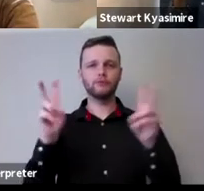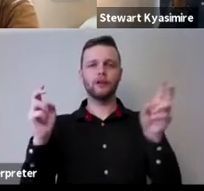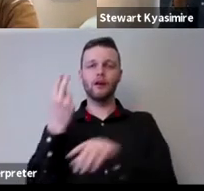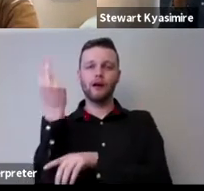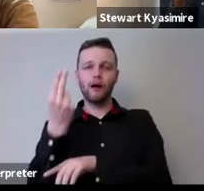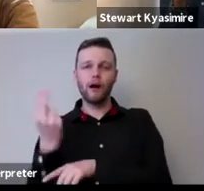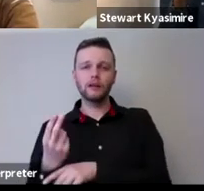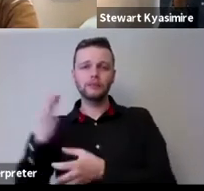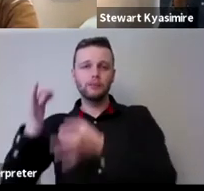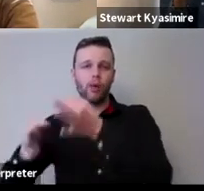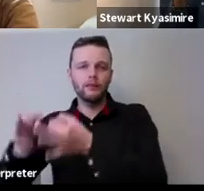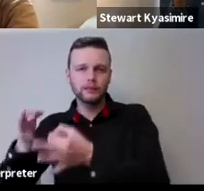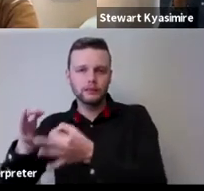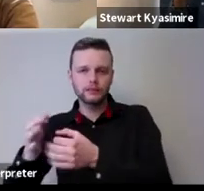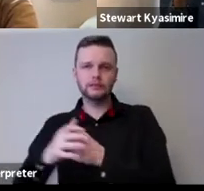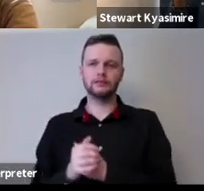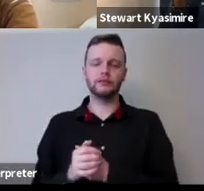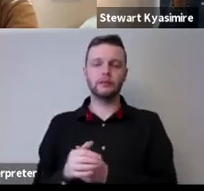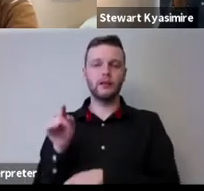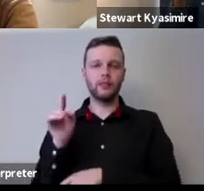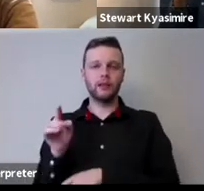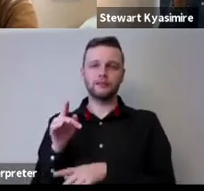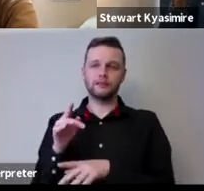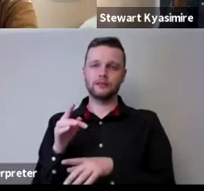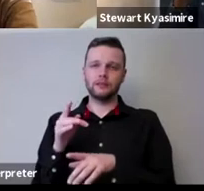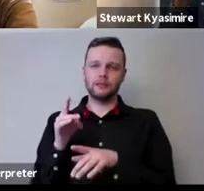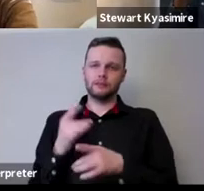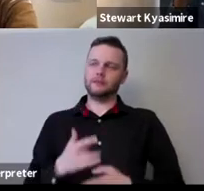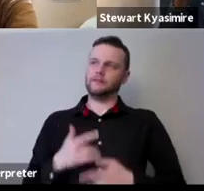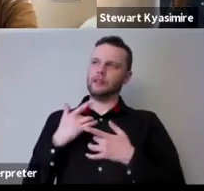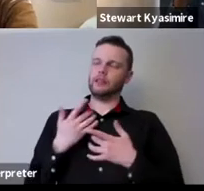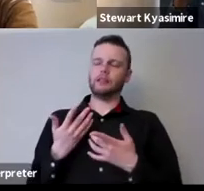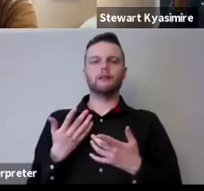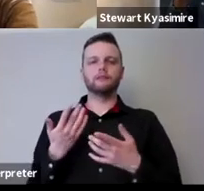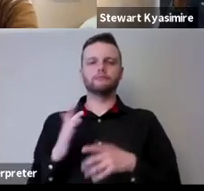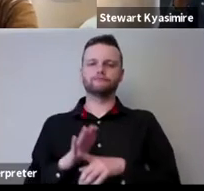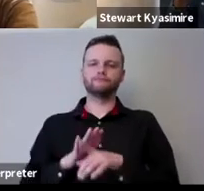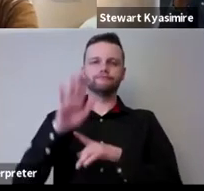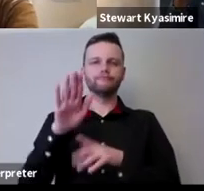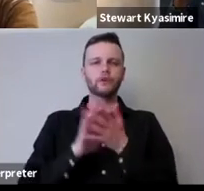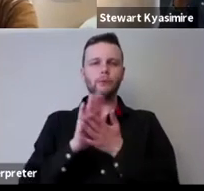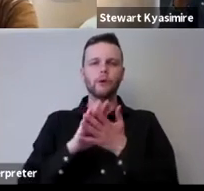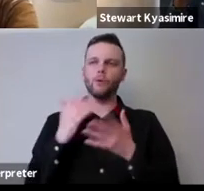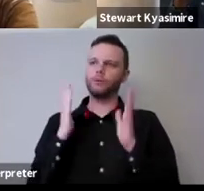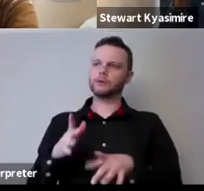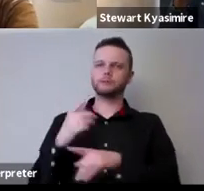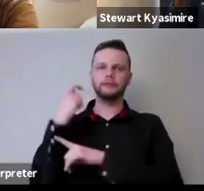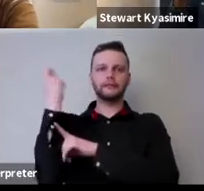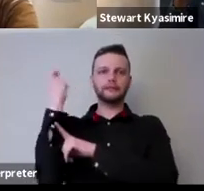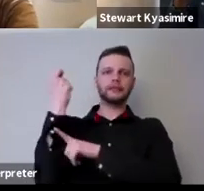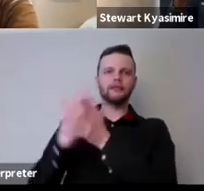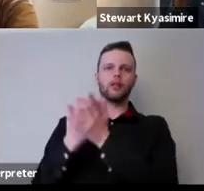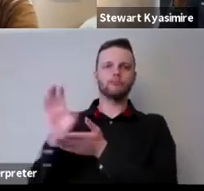and he exactly literally says it should in the future maybe it should not be anymore about being trying to be as successful as possible in the marketplace